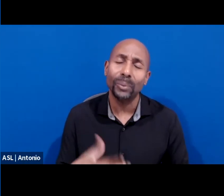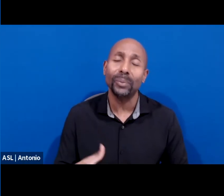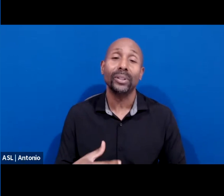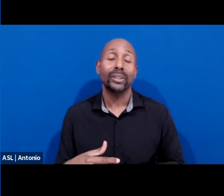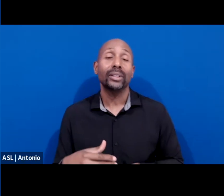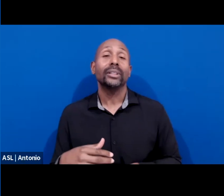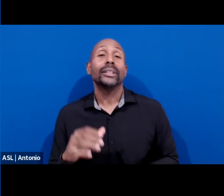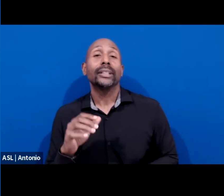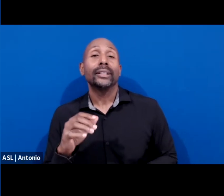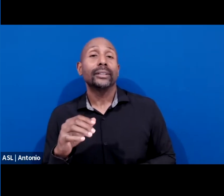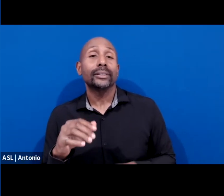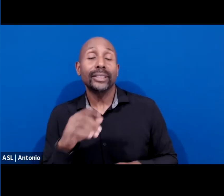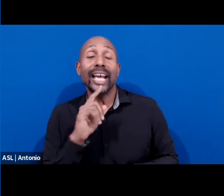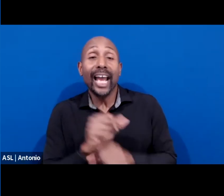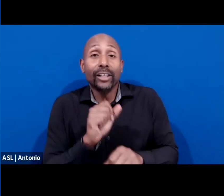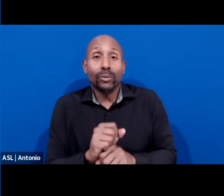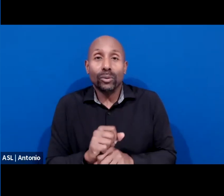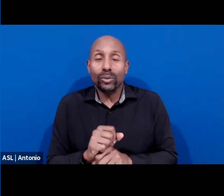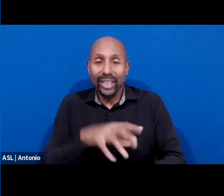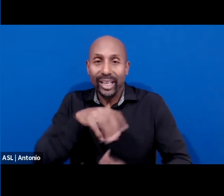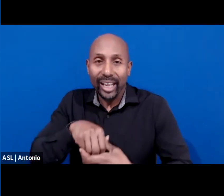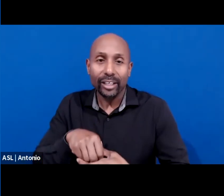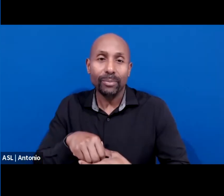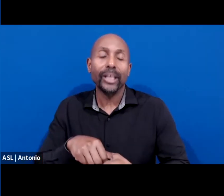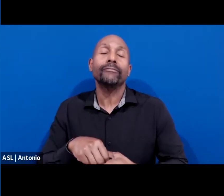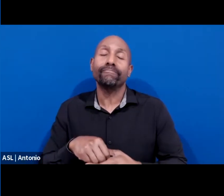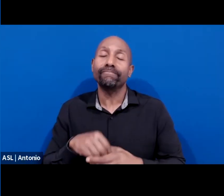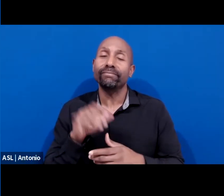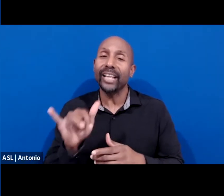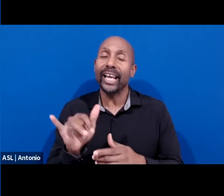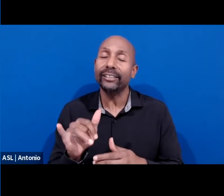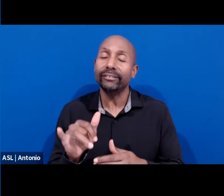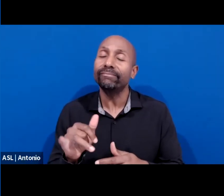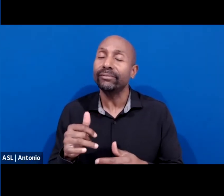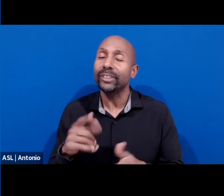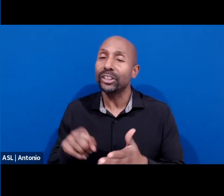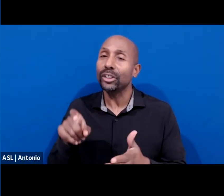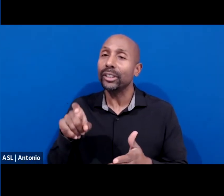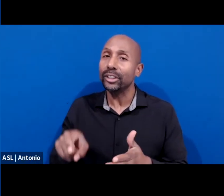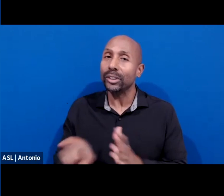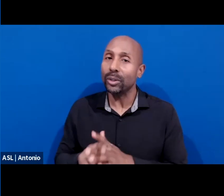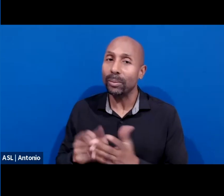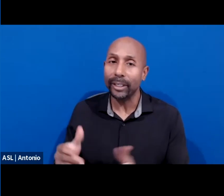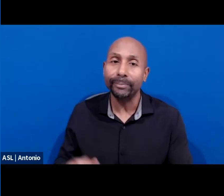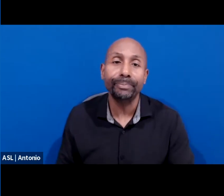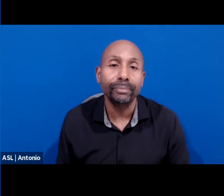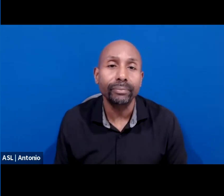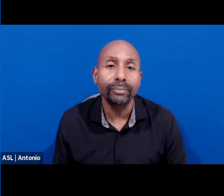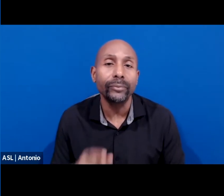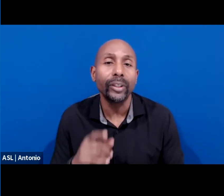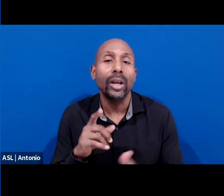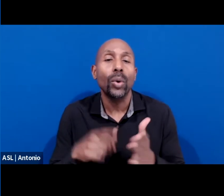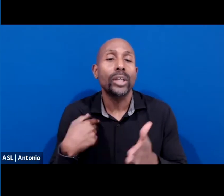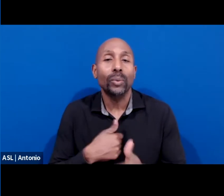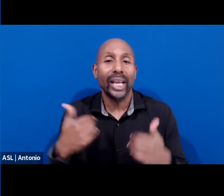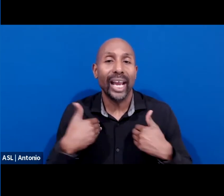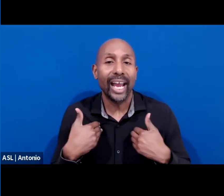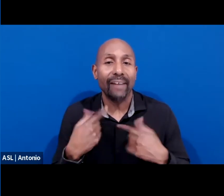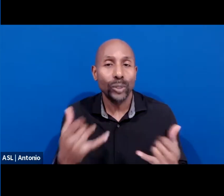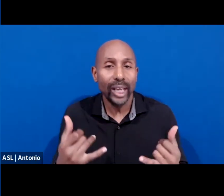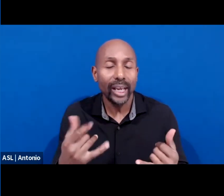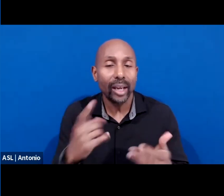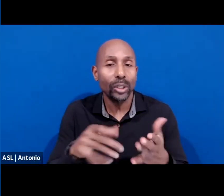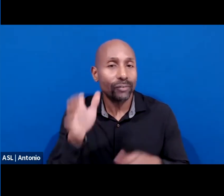all of the ways that the department level were supporting mental health, safe schools. What does academic excellence look like?